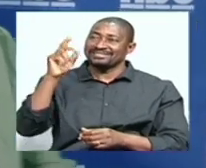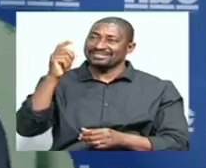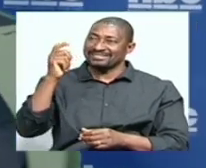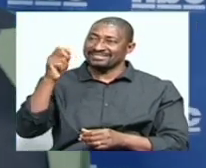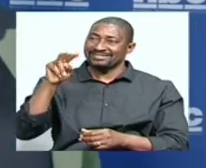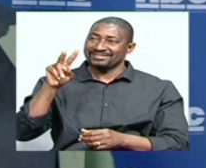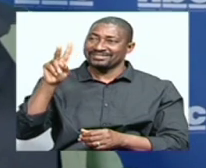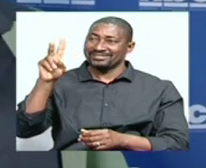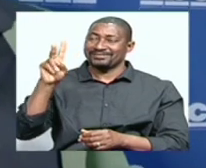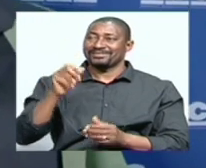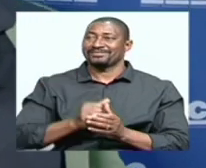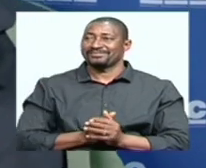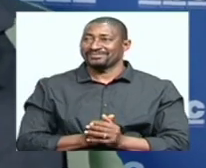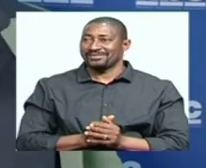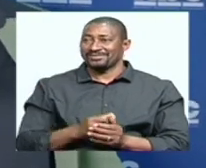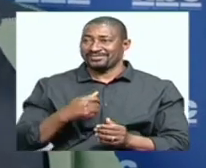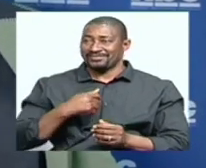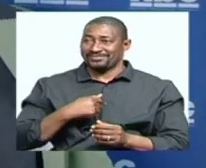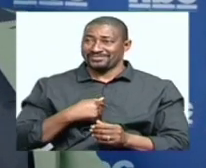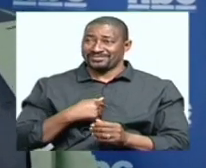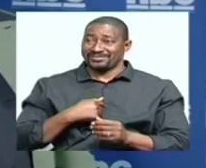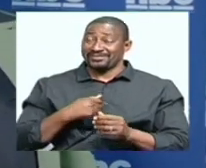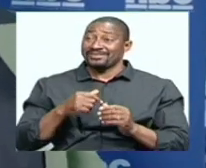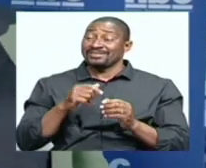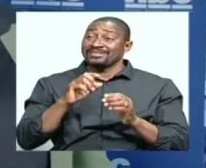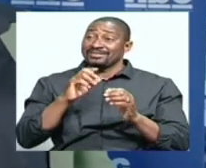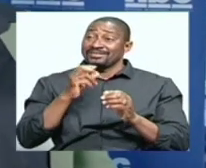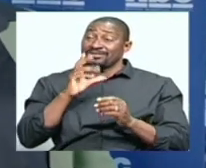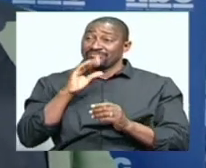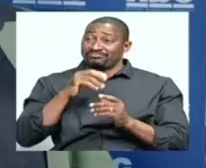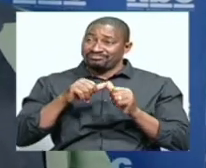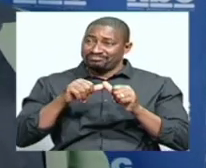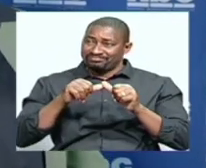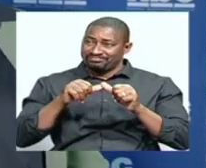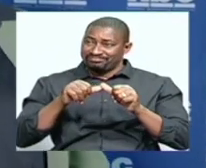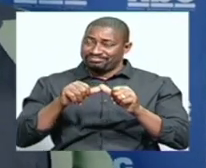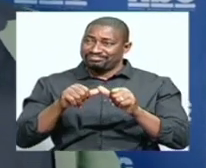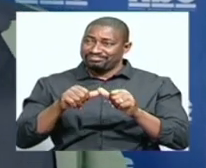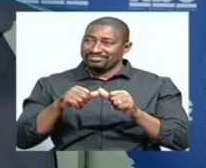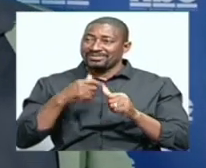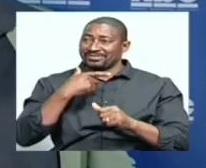story tomorrow evening at the News 8 o'clock bulletin. Thank you so much. It's back to you in studio.